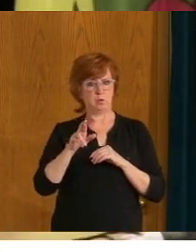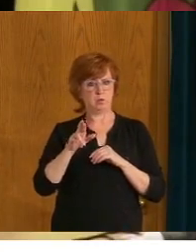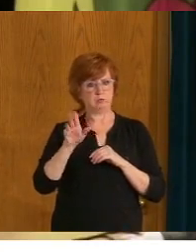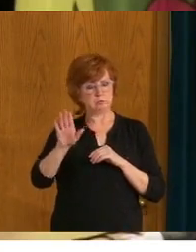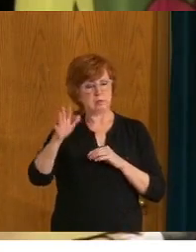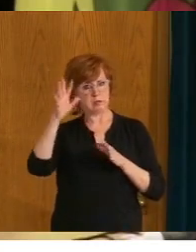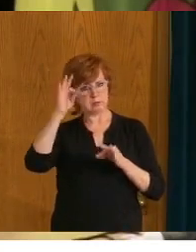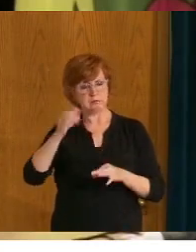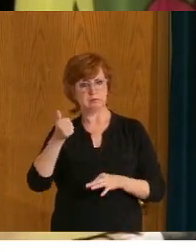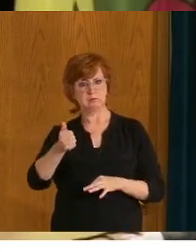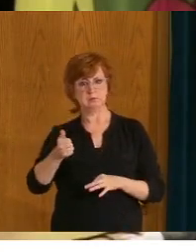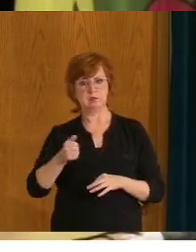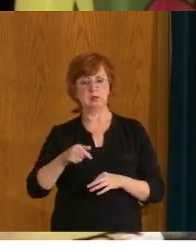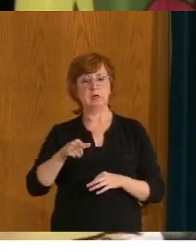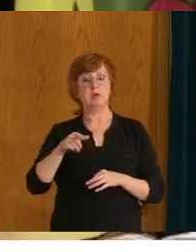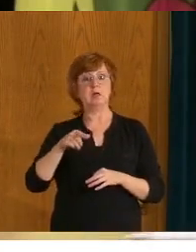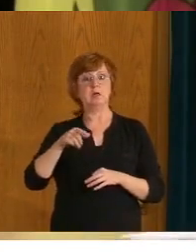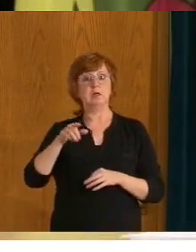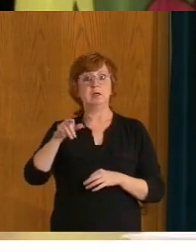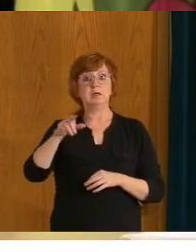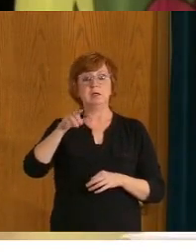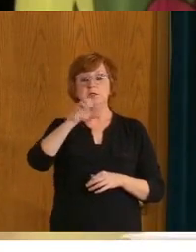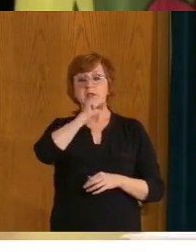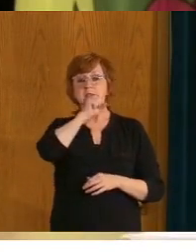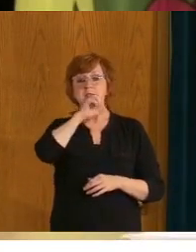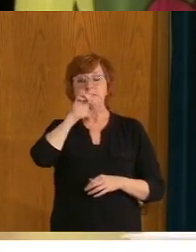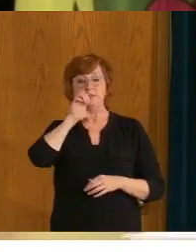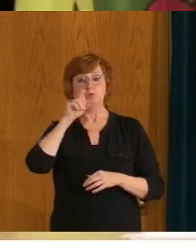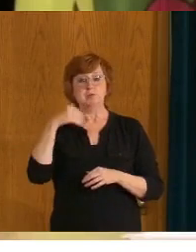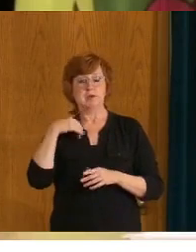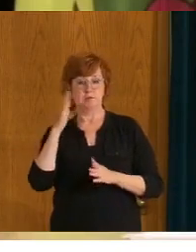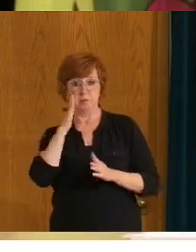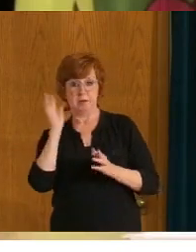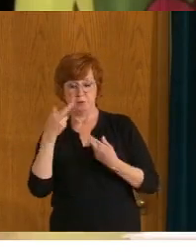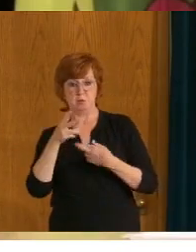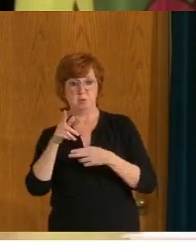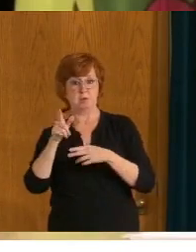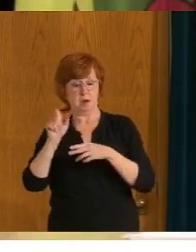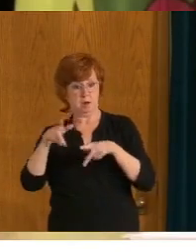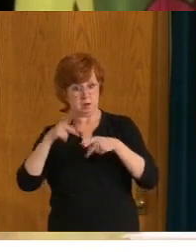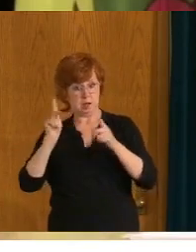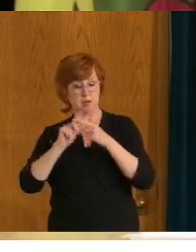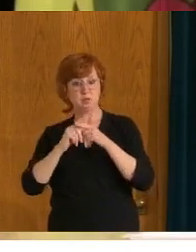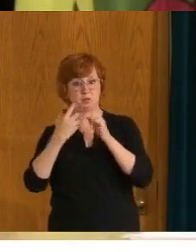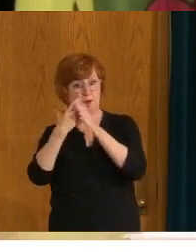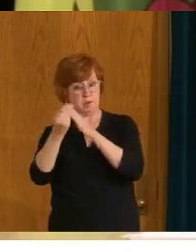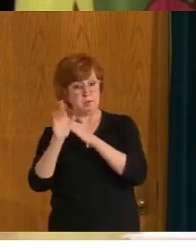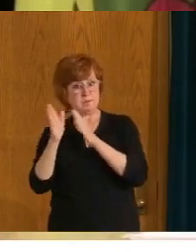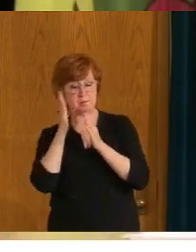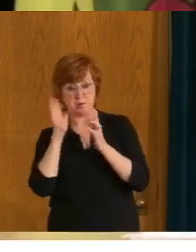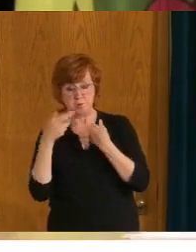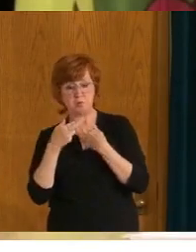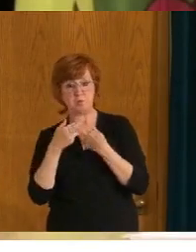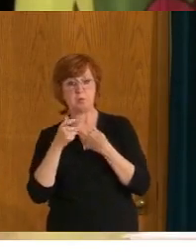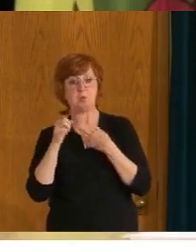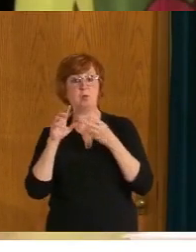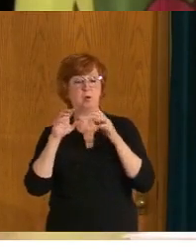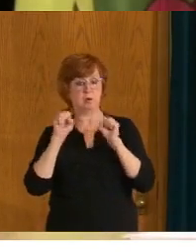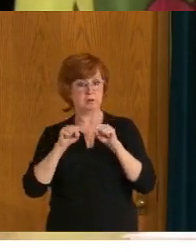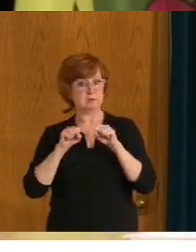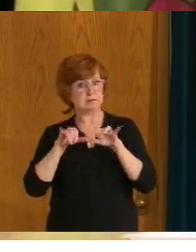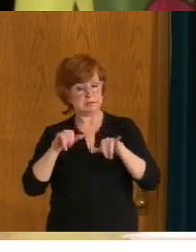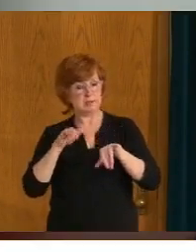Do they have to be confined to their floor and can they go outside? Scott or, uh, comment and maybe Dr. Shahab as well.